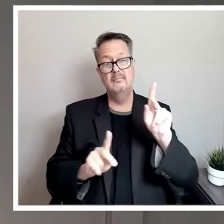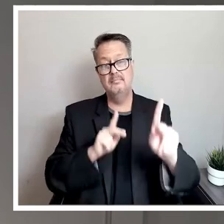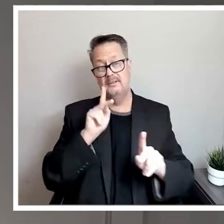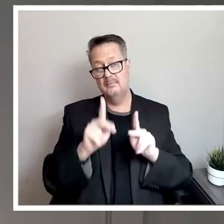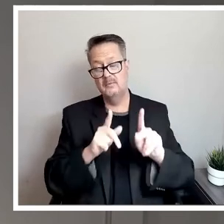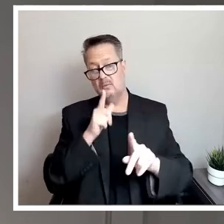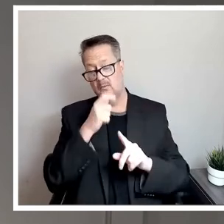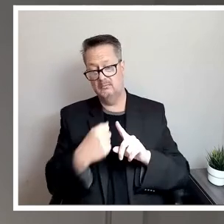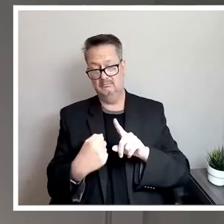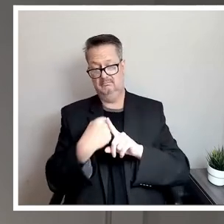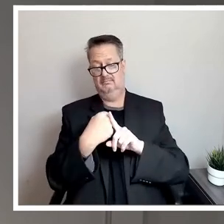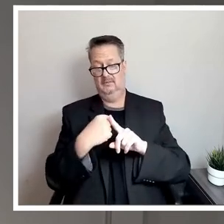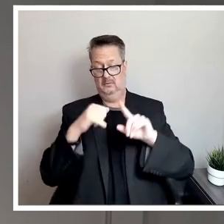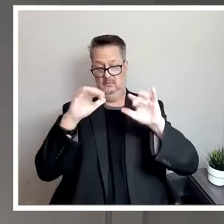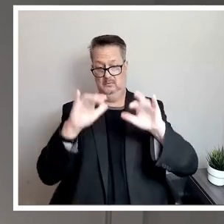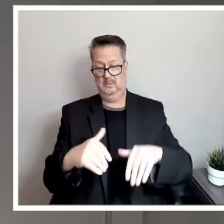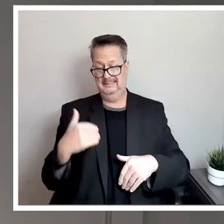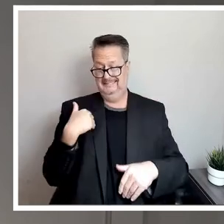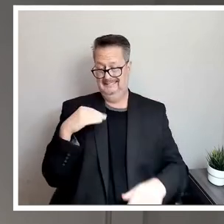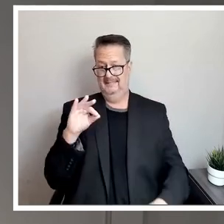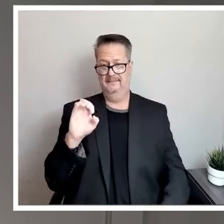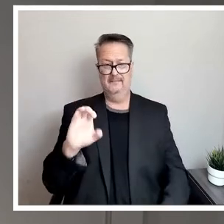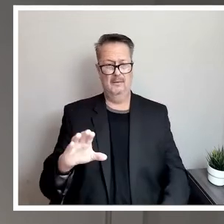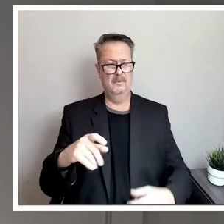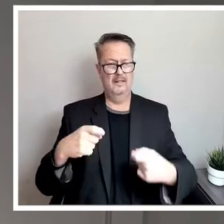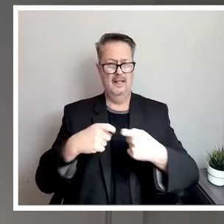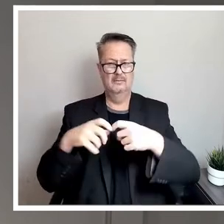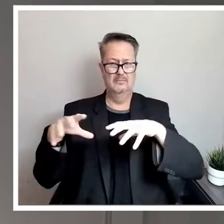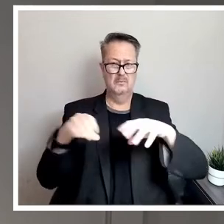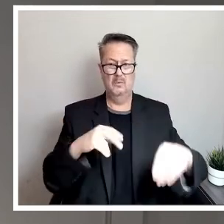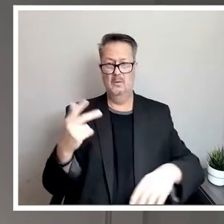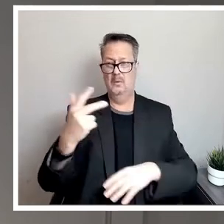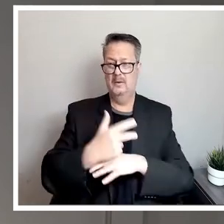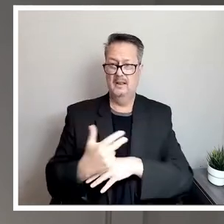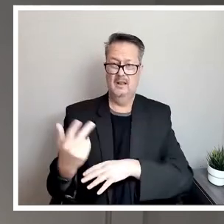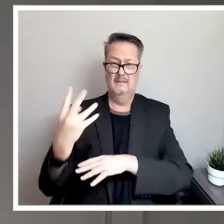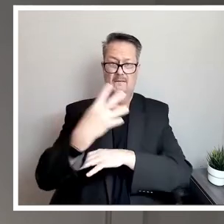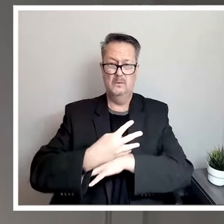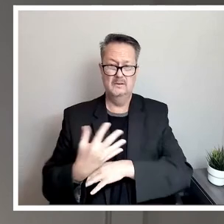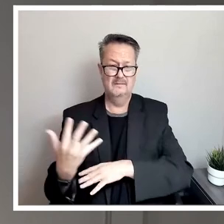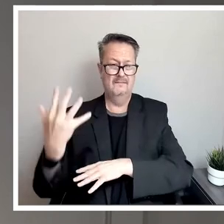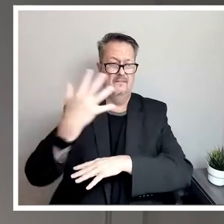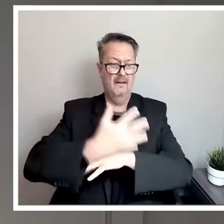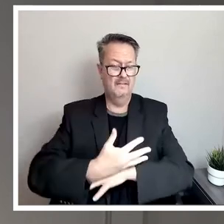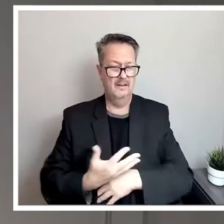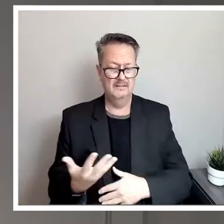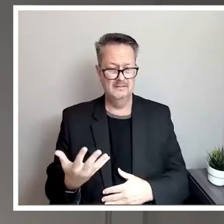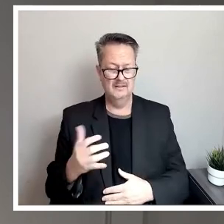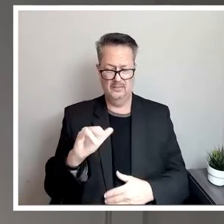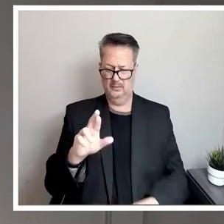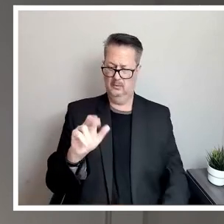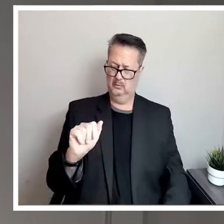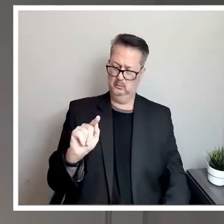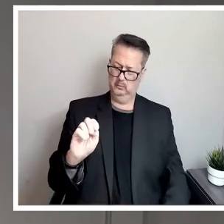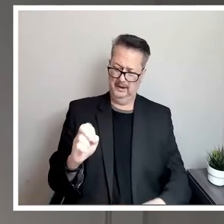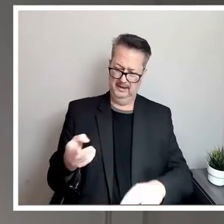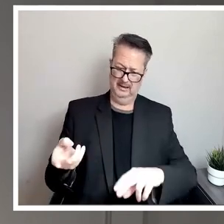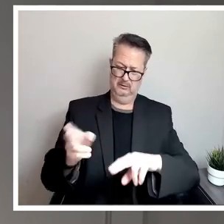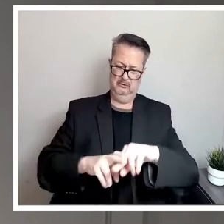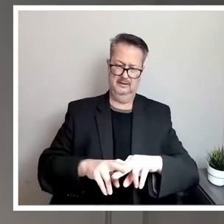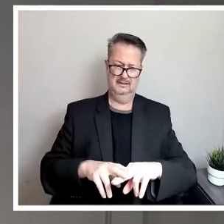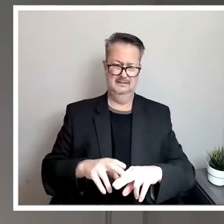the snow in February that had no electricity for three and four and five days, these rate increases to cover